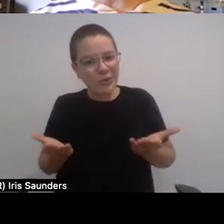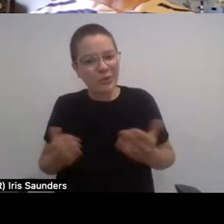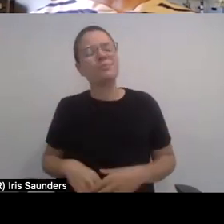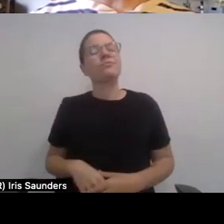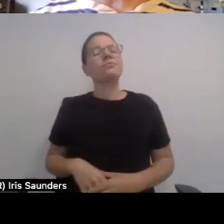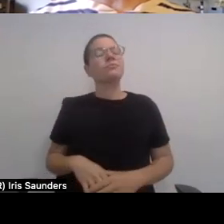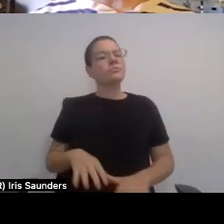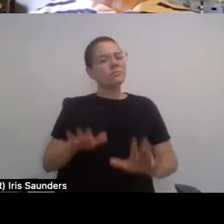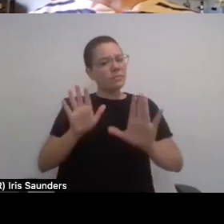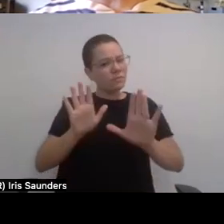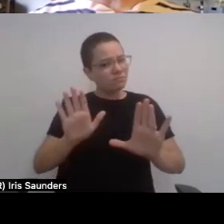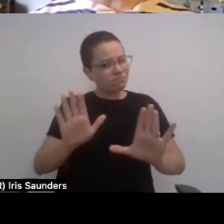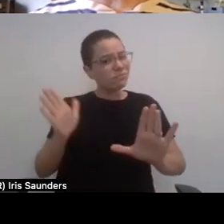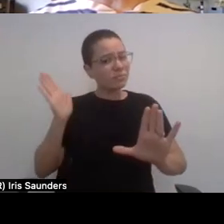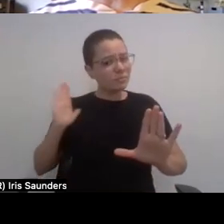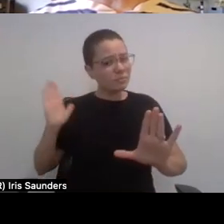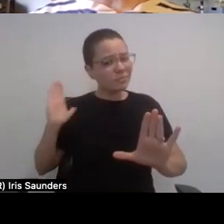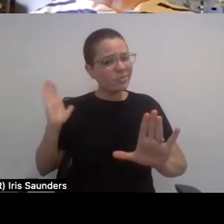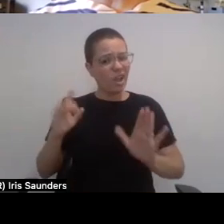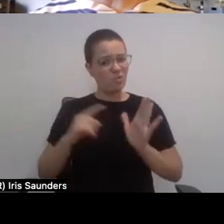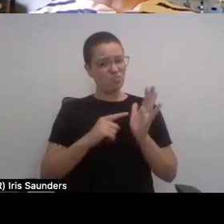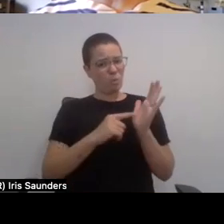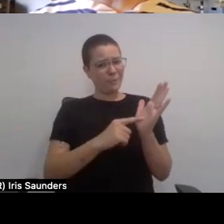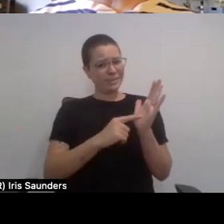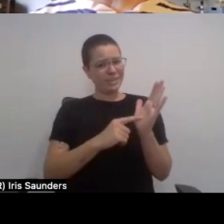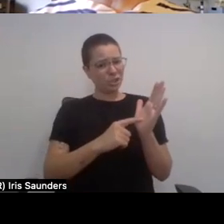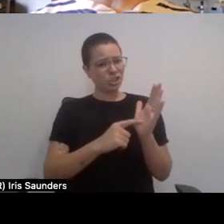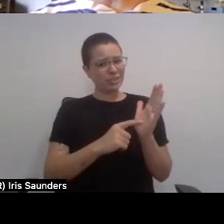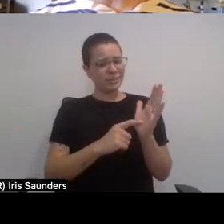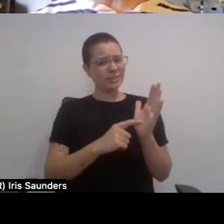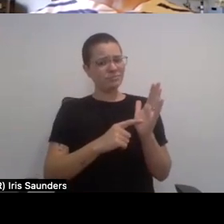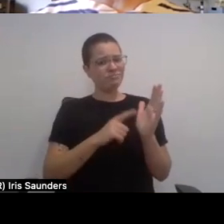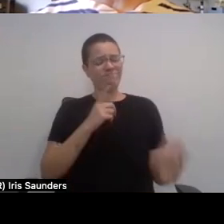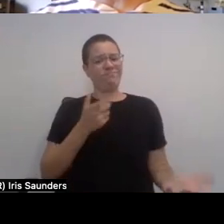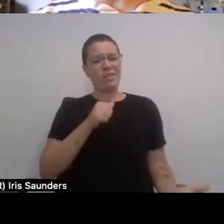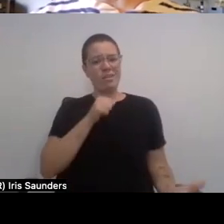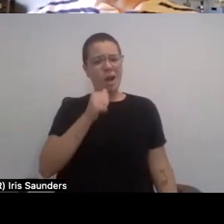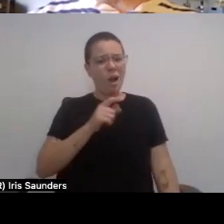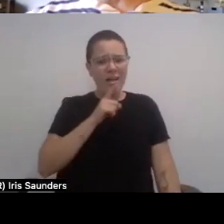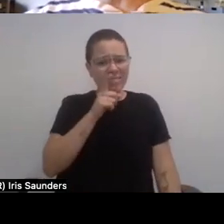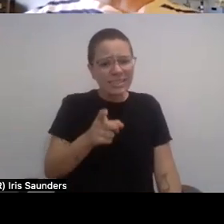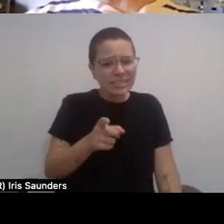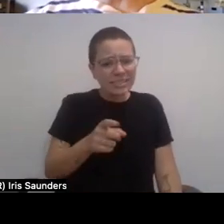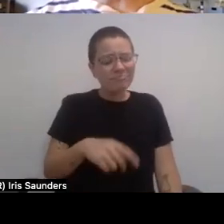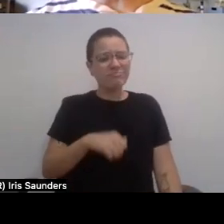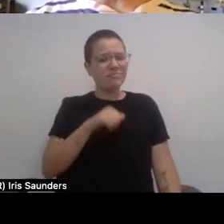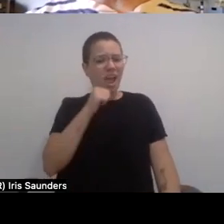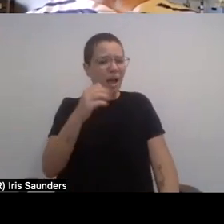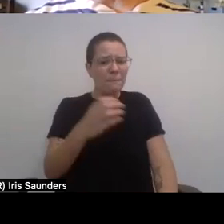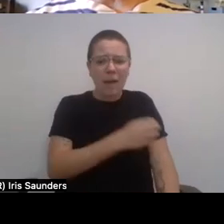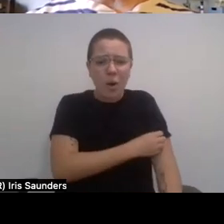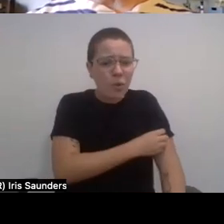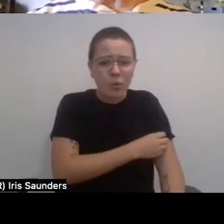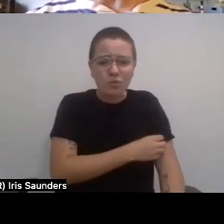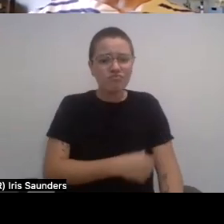historically, the representation we've seen has been inauthentic and disempowering. A